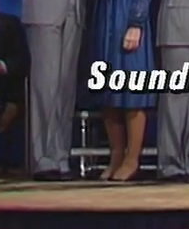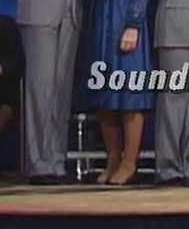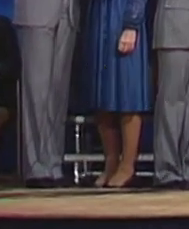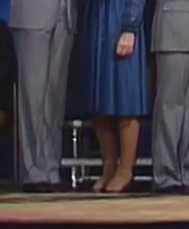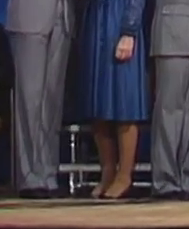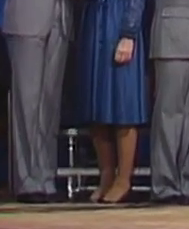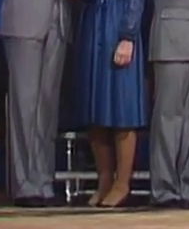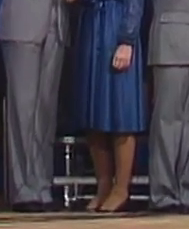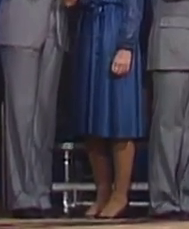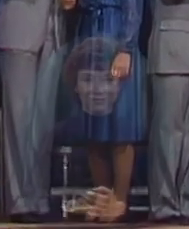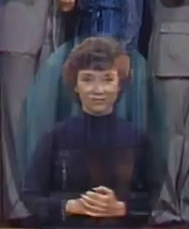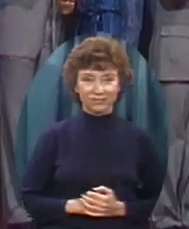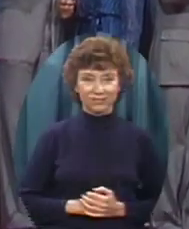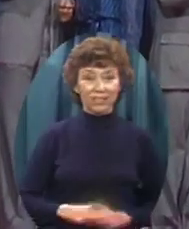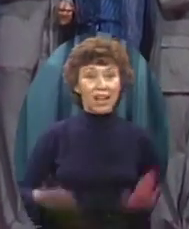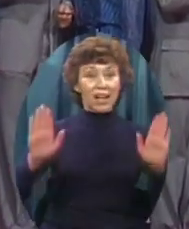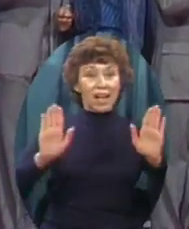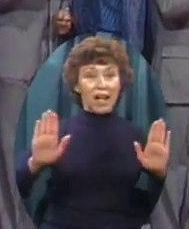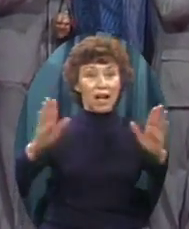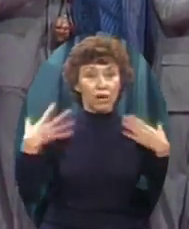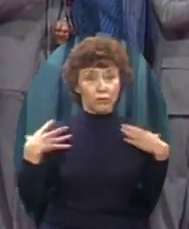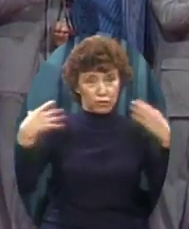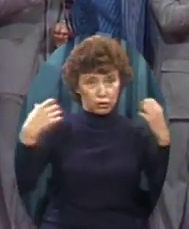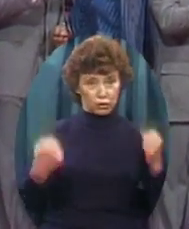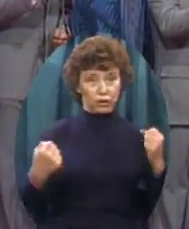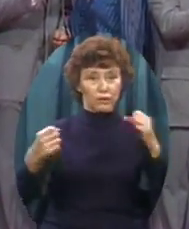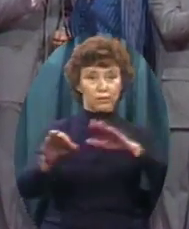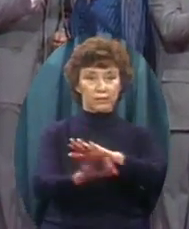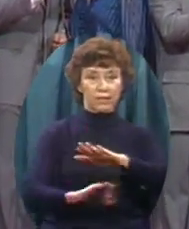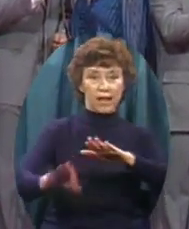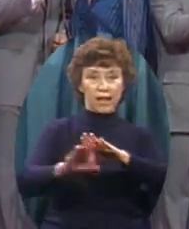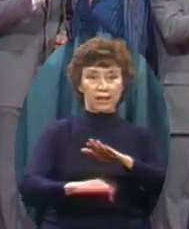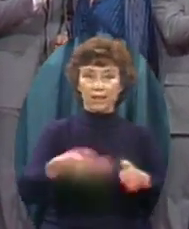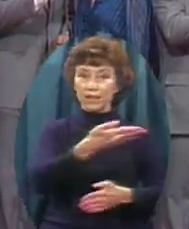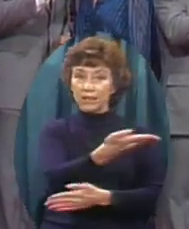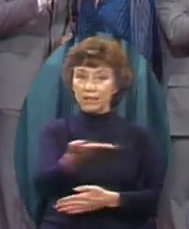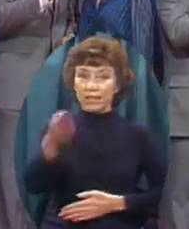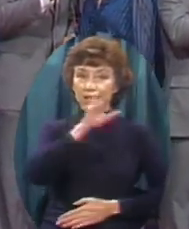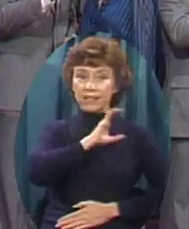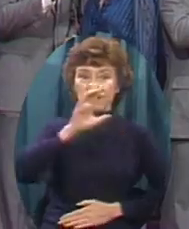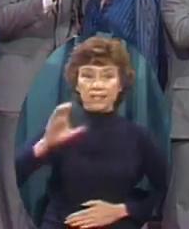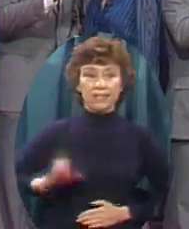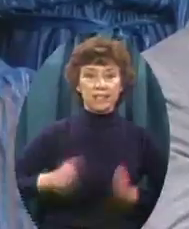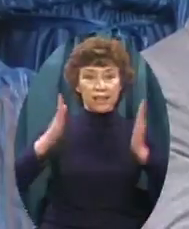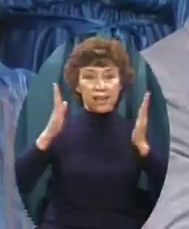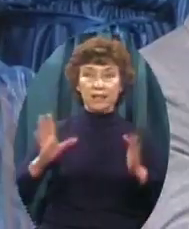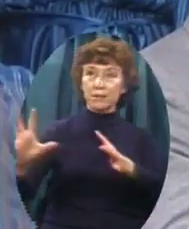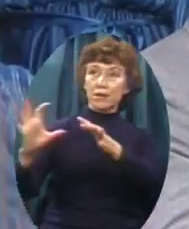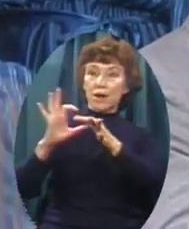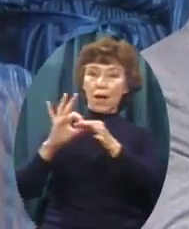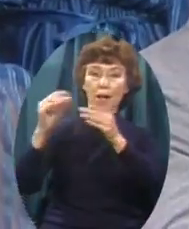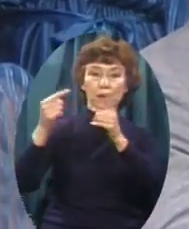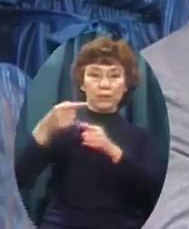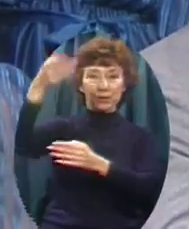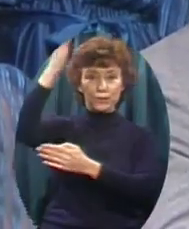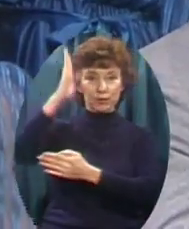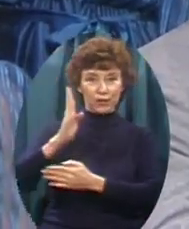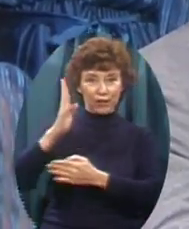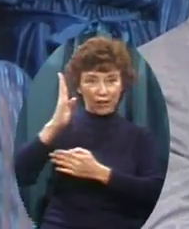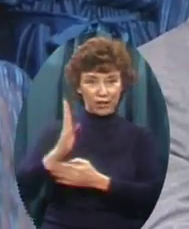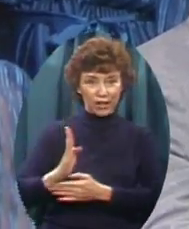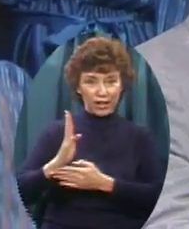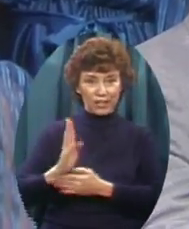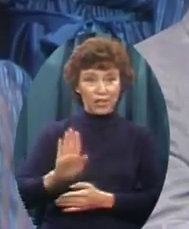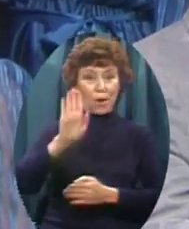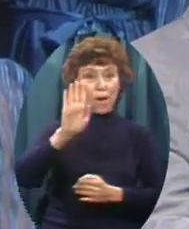How firm a foundation. How these saints of the Lord is laid for your